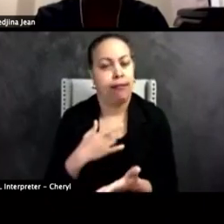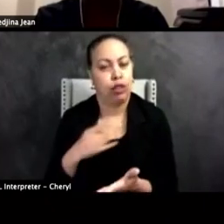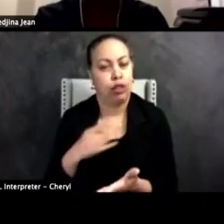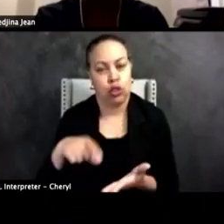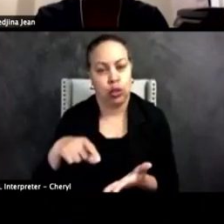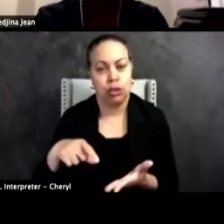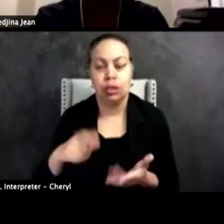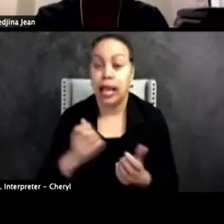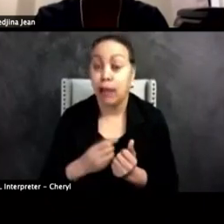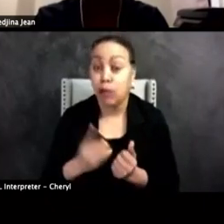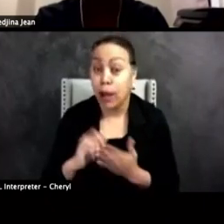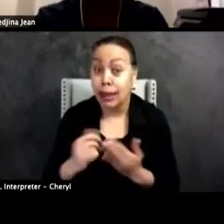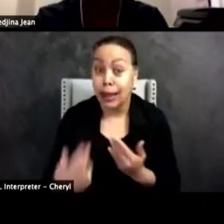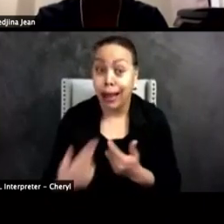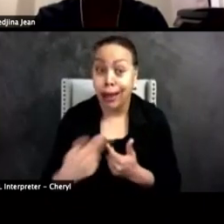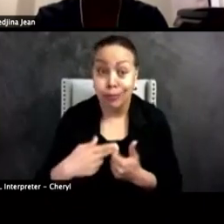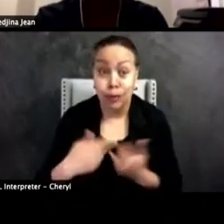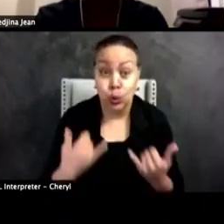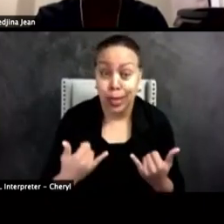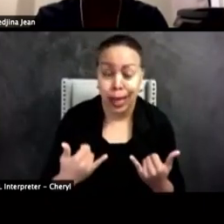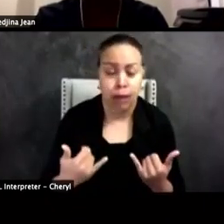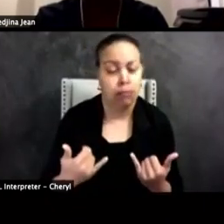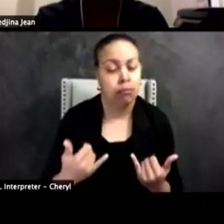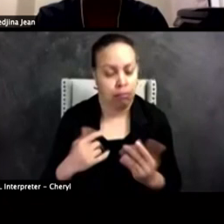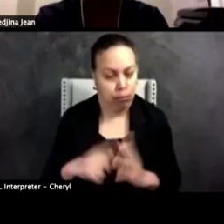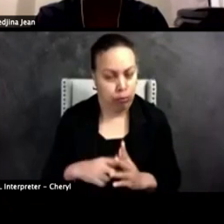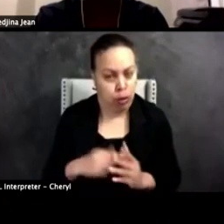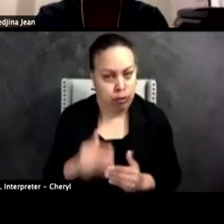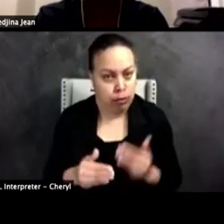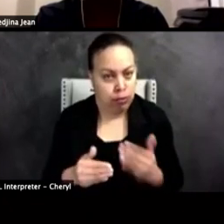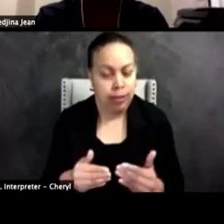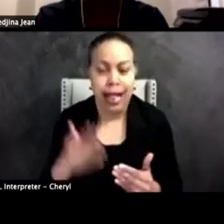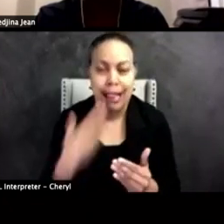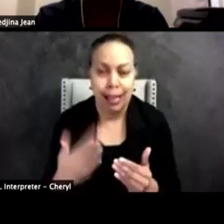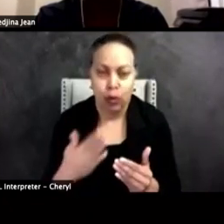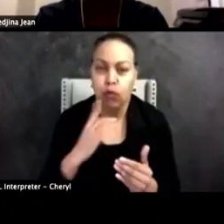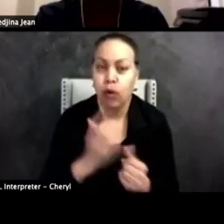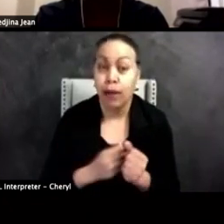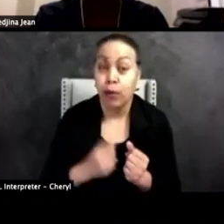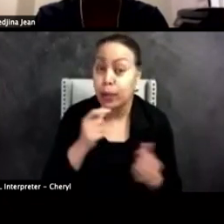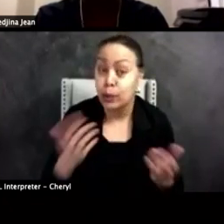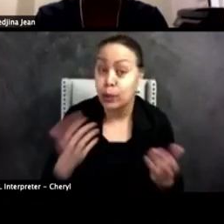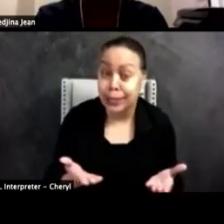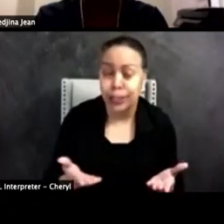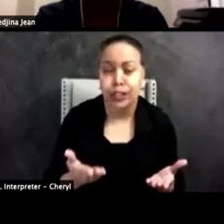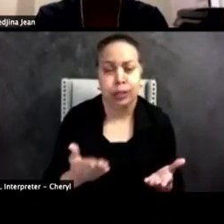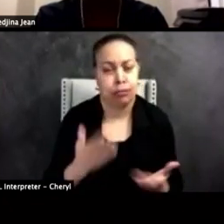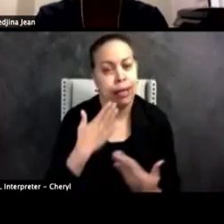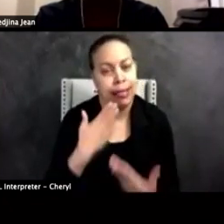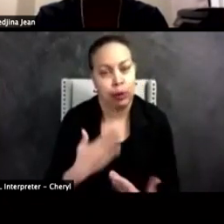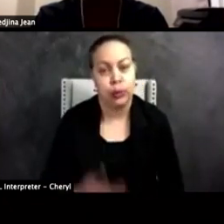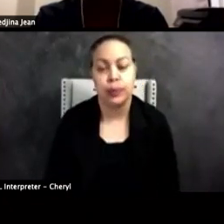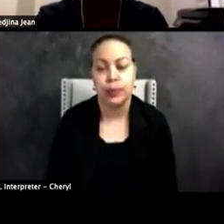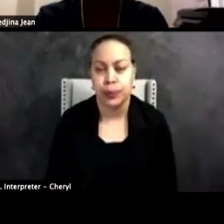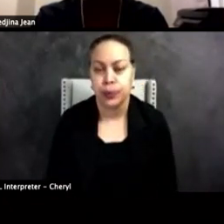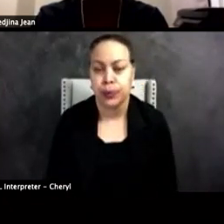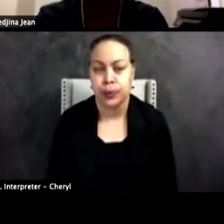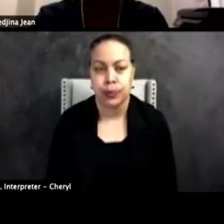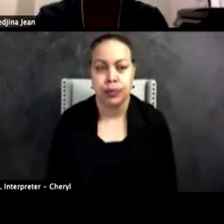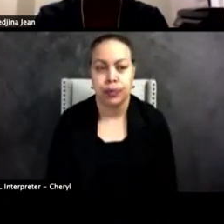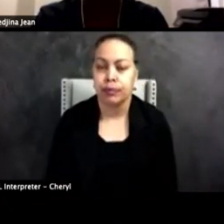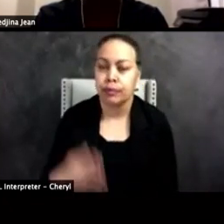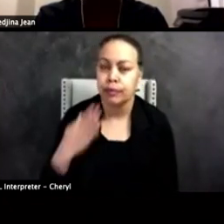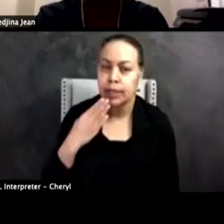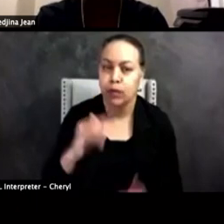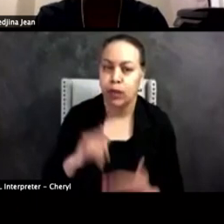even showed up took a step in the right direction. And so to everyone who showed up, uh, my thanks. Thank you for that, Drake.